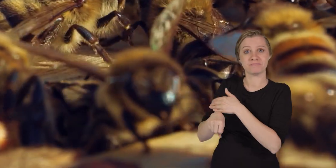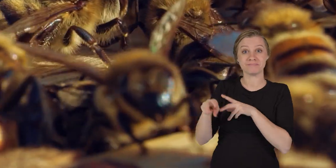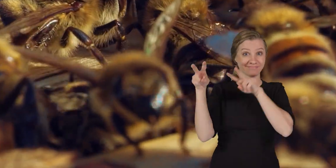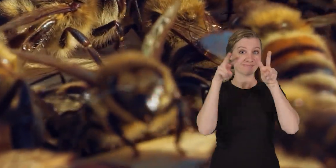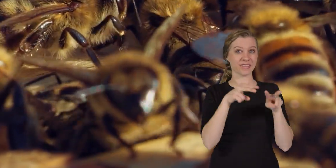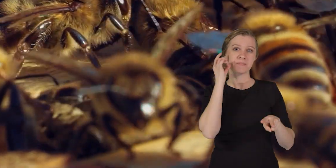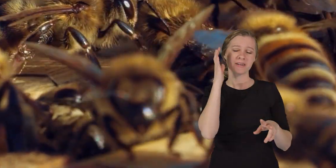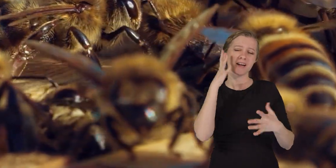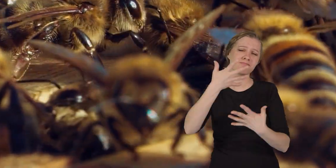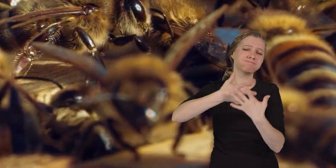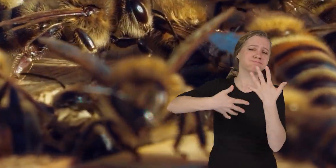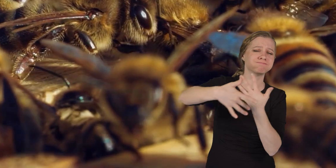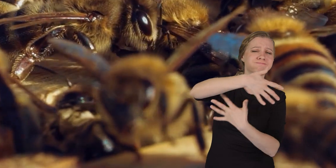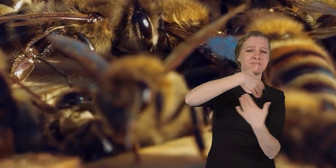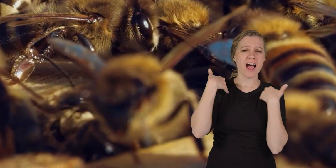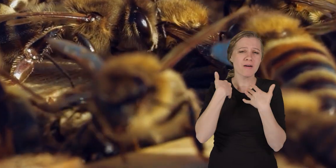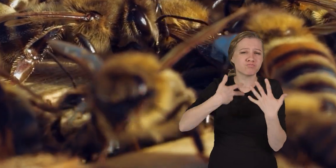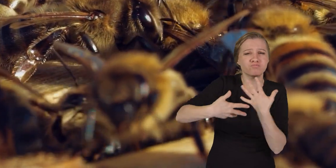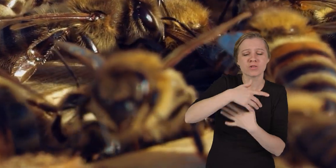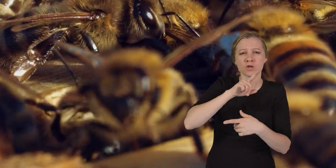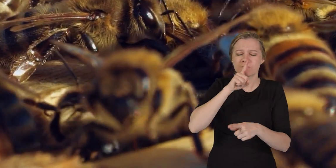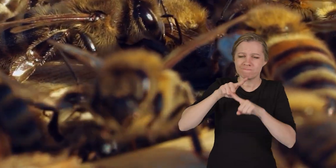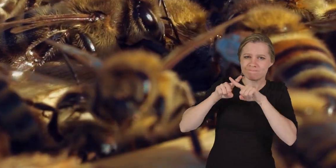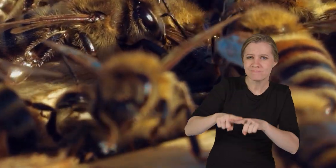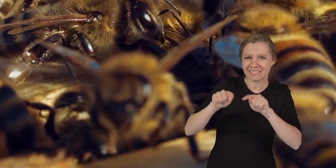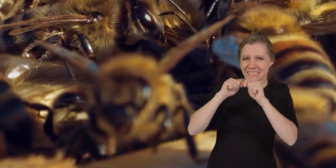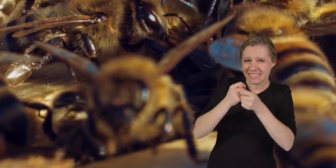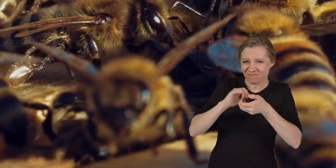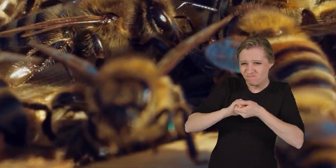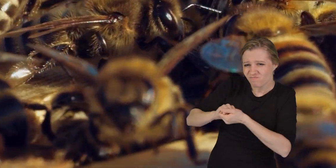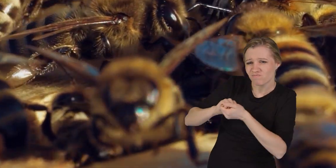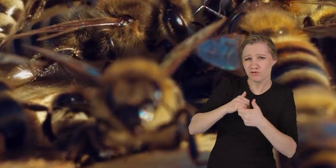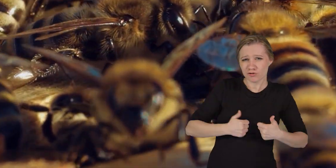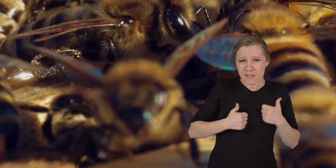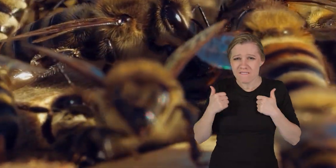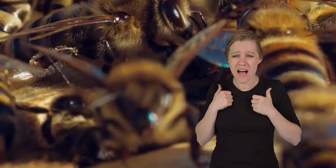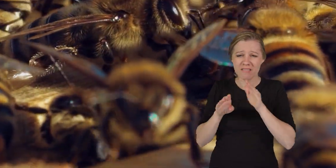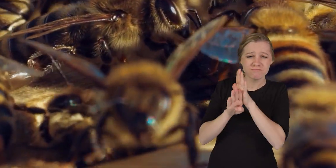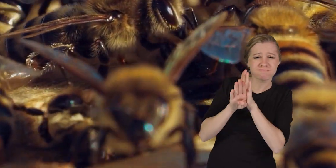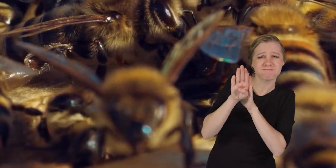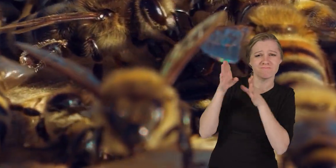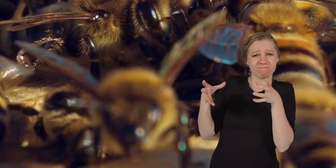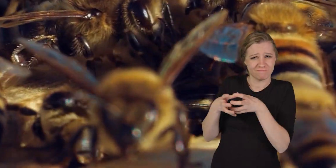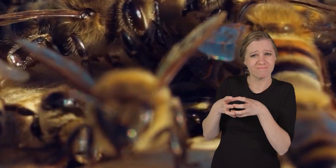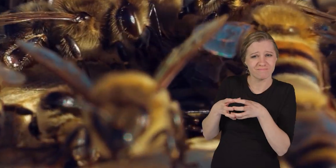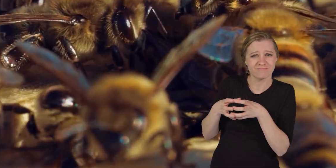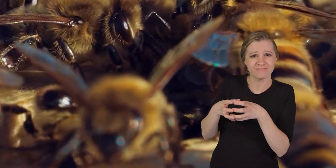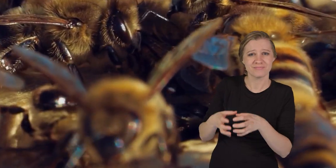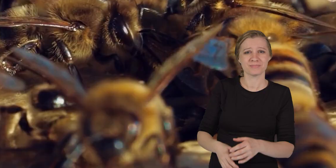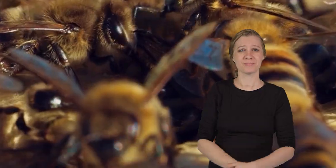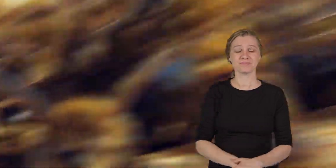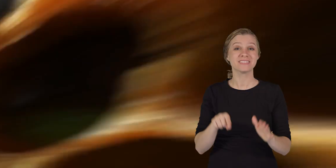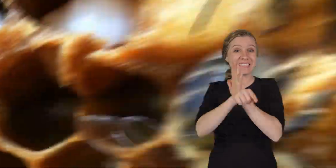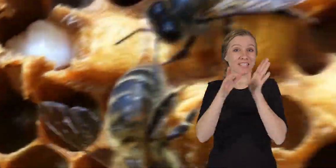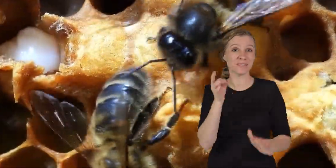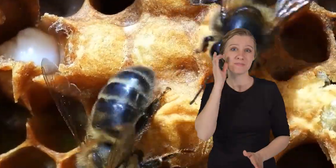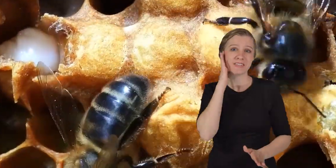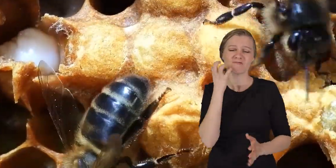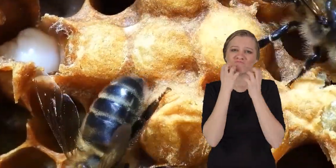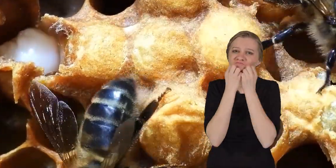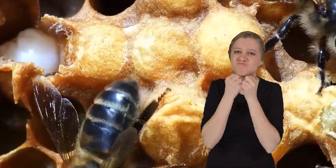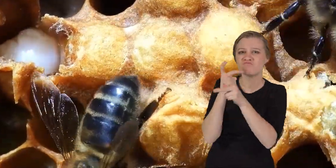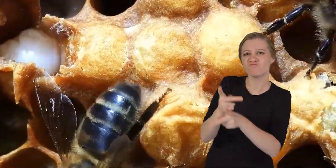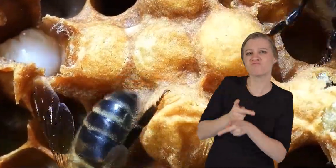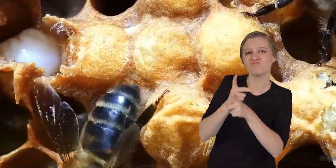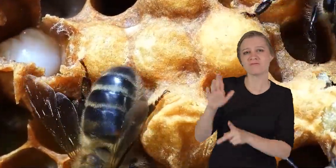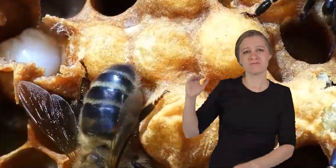As you can see, these bees are social creatures who rely on teamwork to survive and build their hives. Killer